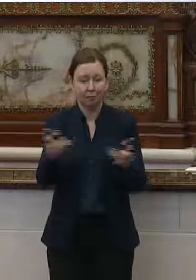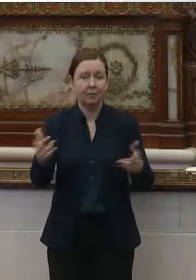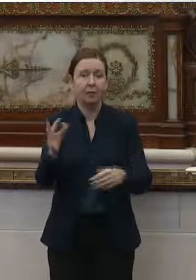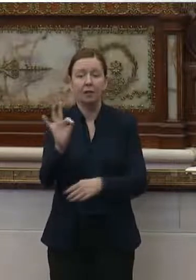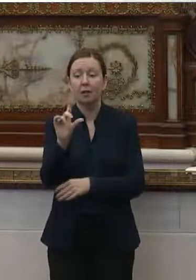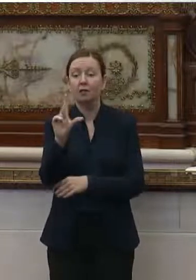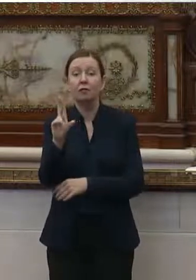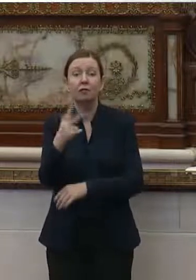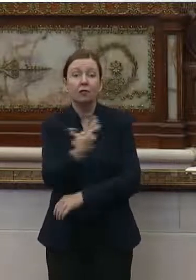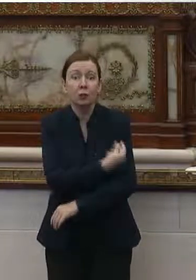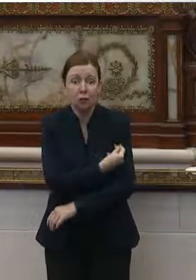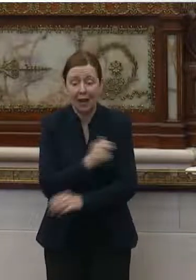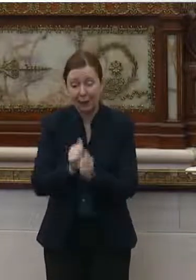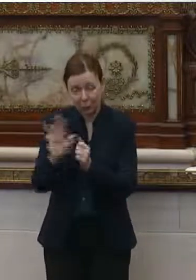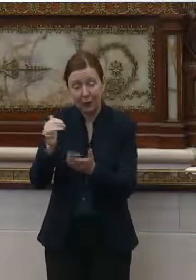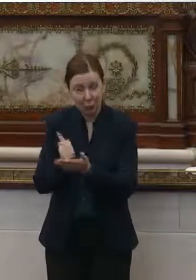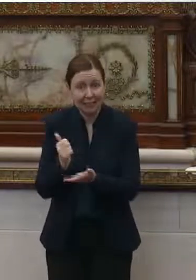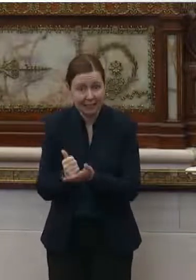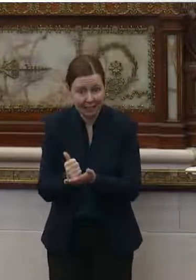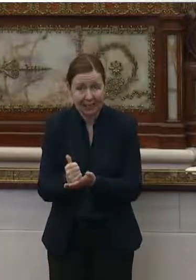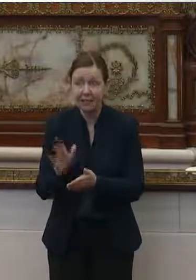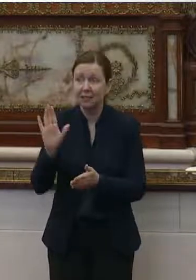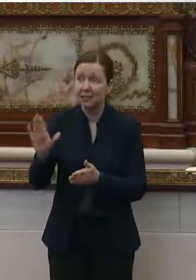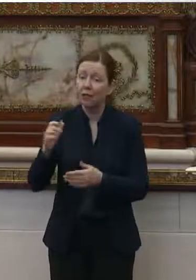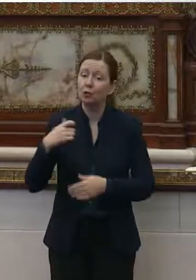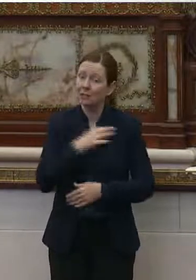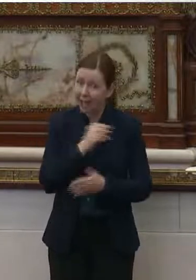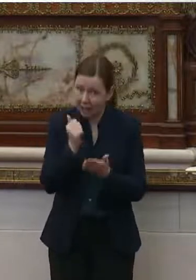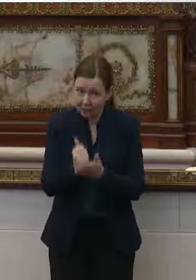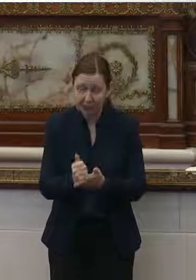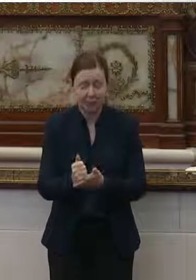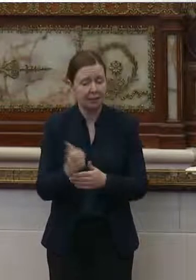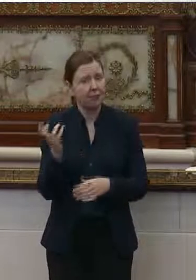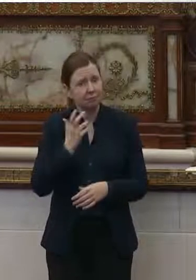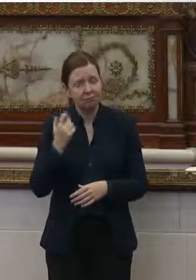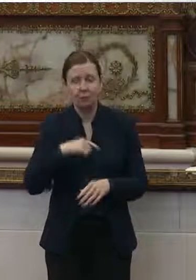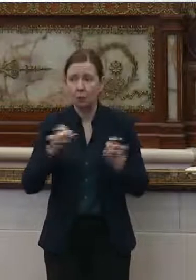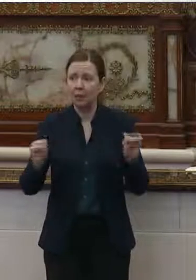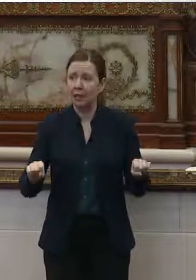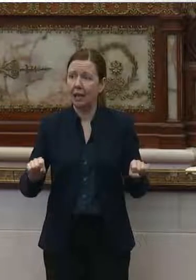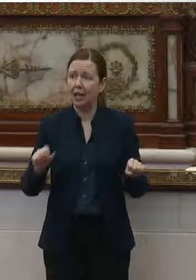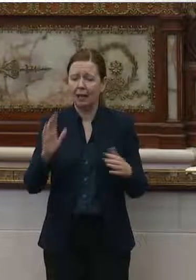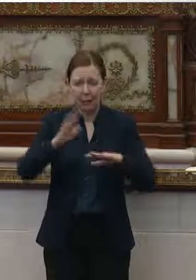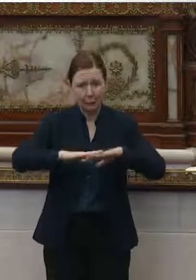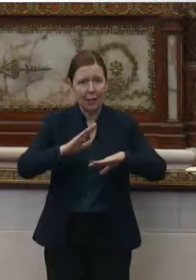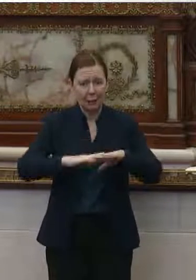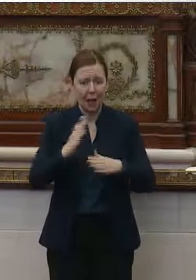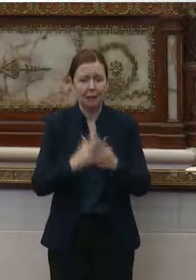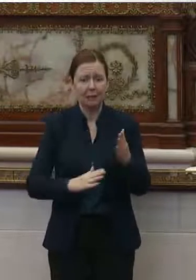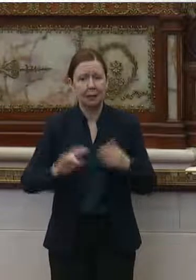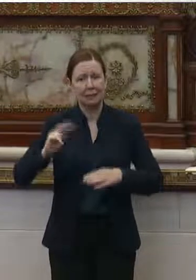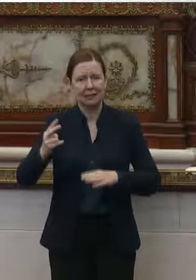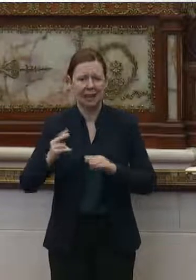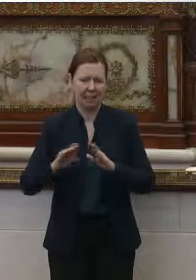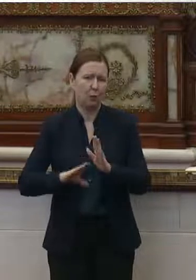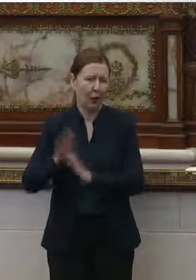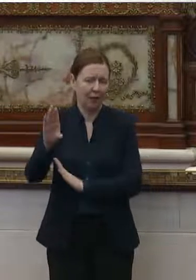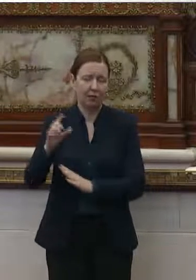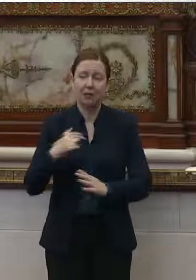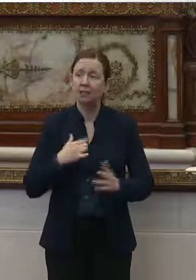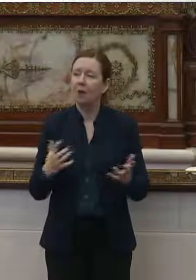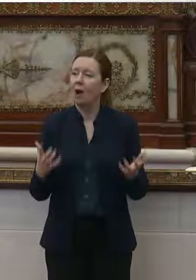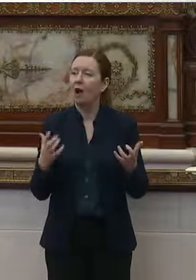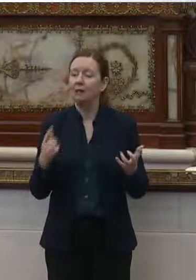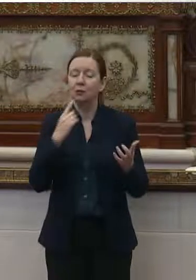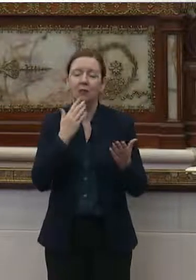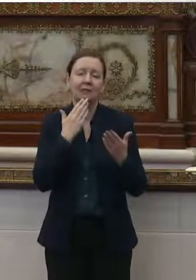with your assistance, with your staff's assistance, so that we can minimize some of this second wave. So all I wanted to